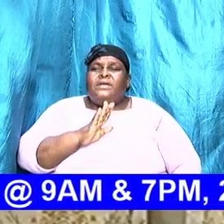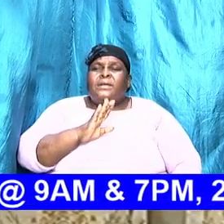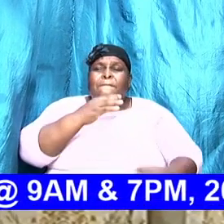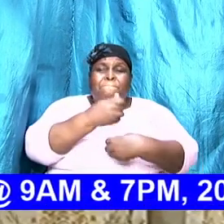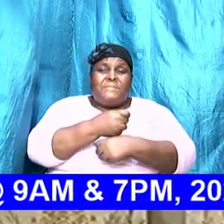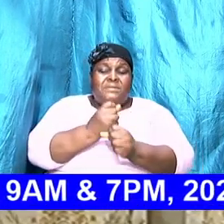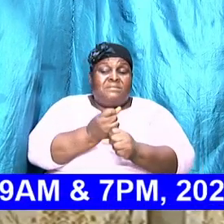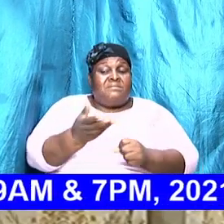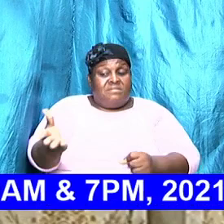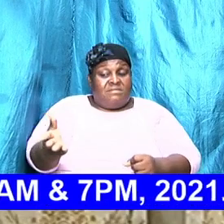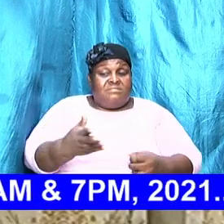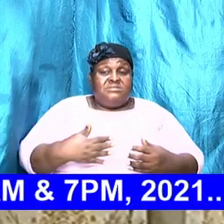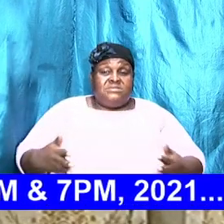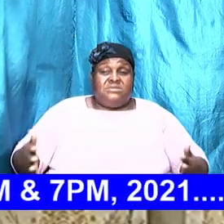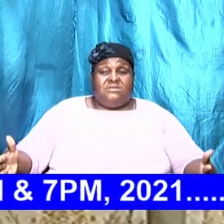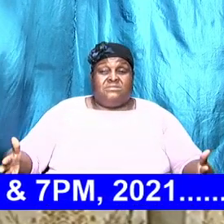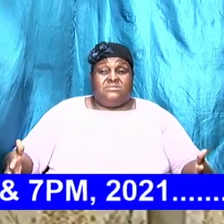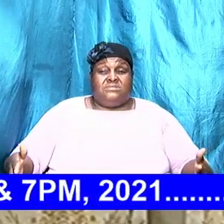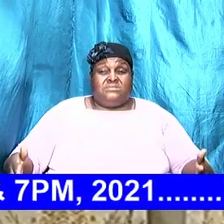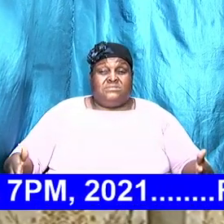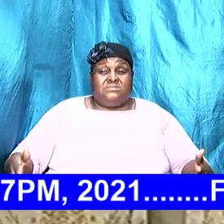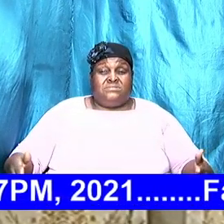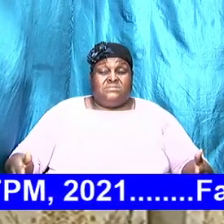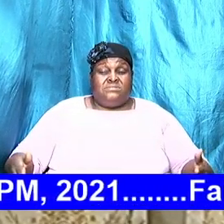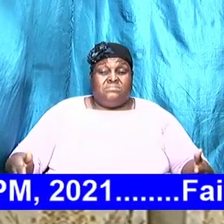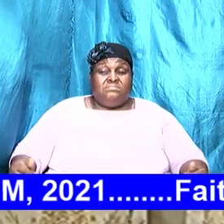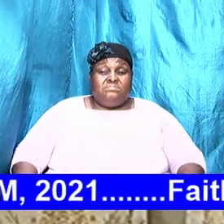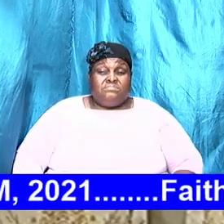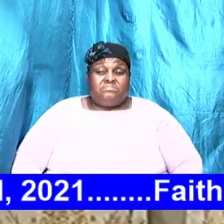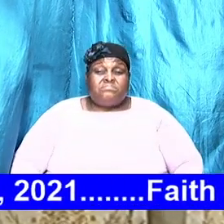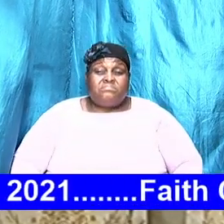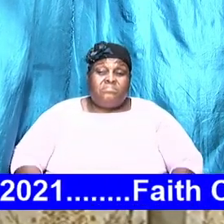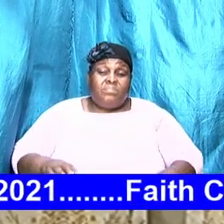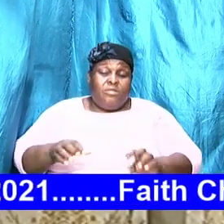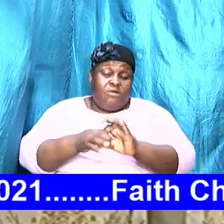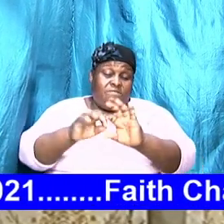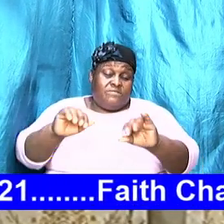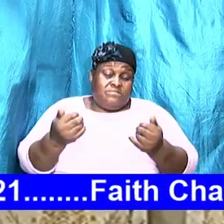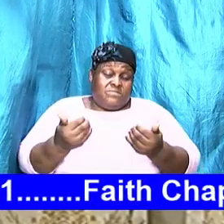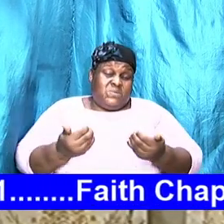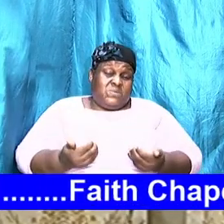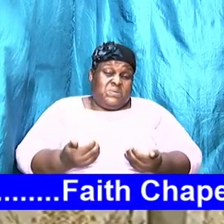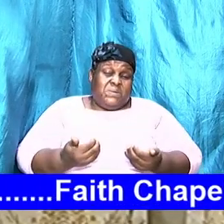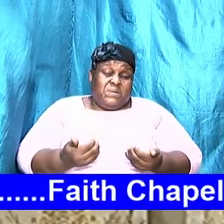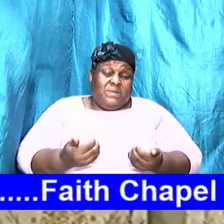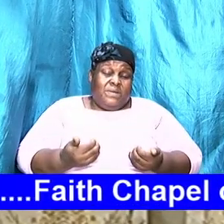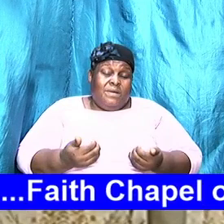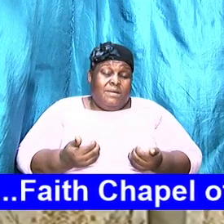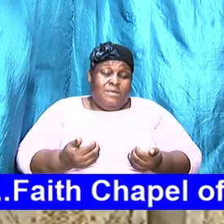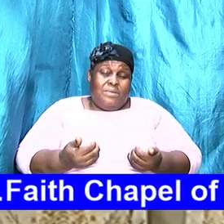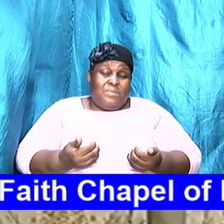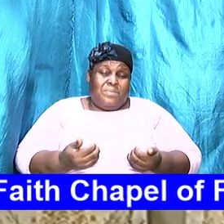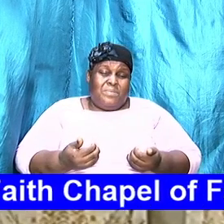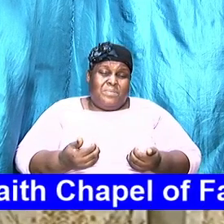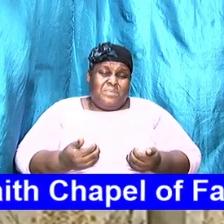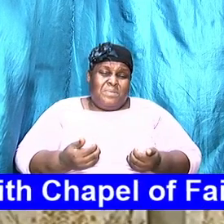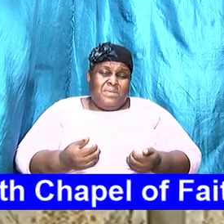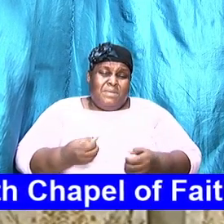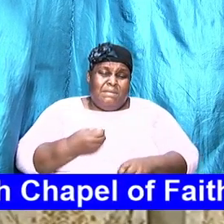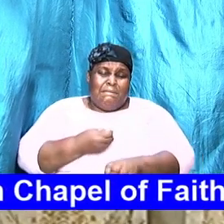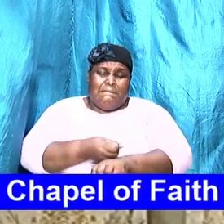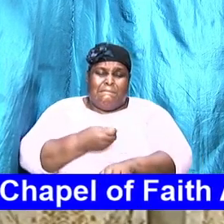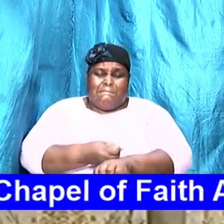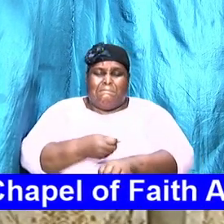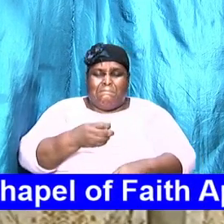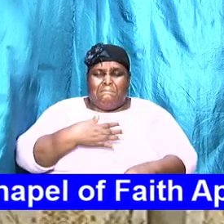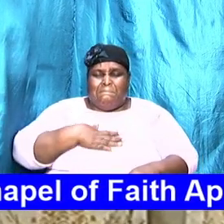these things oblivious of how rough my